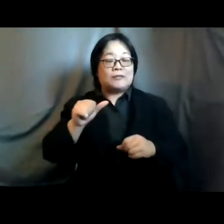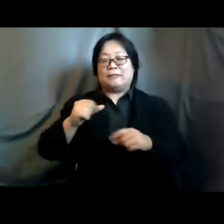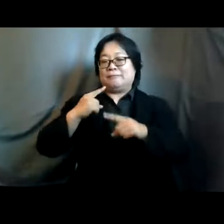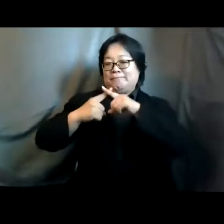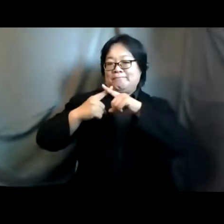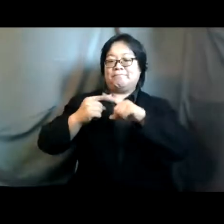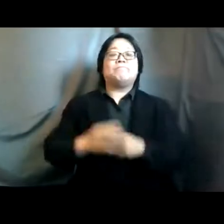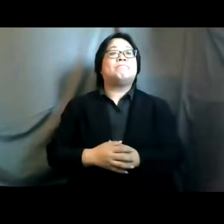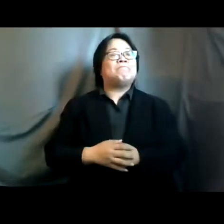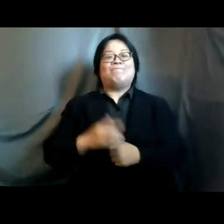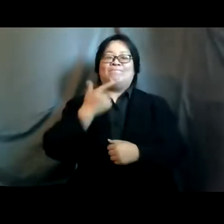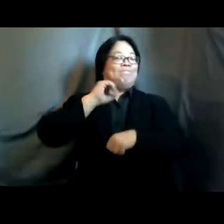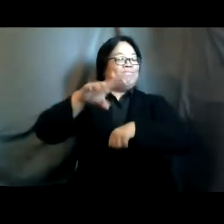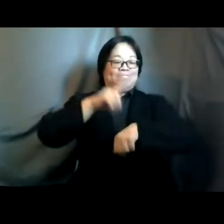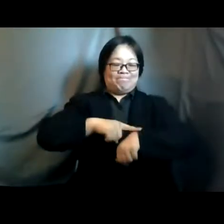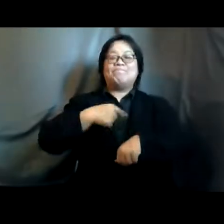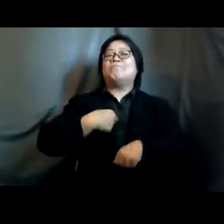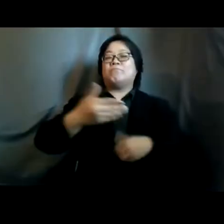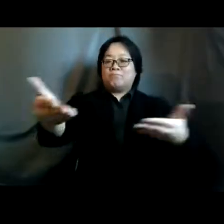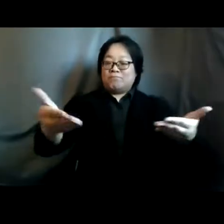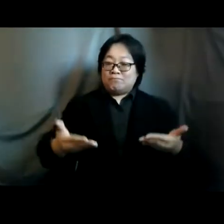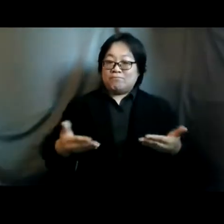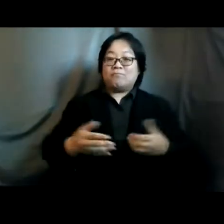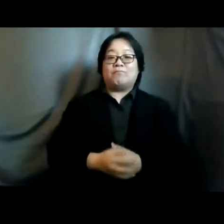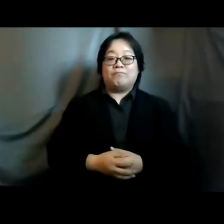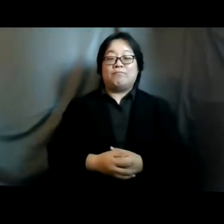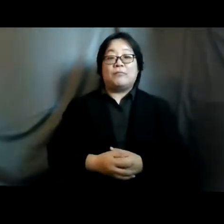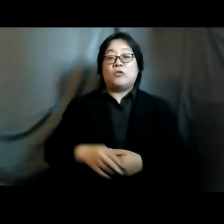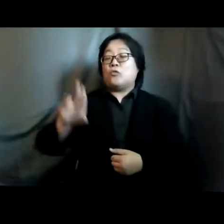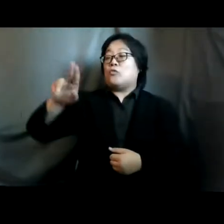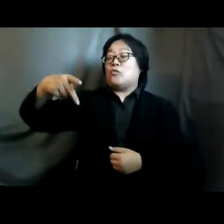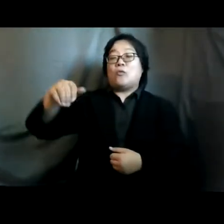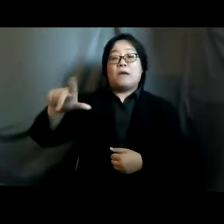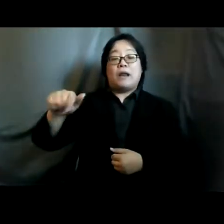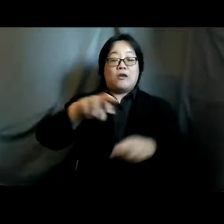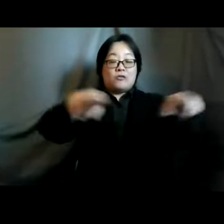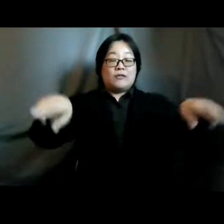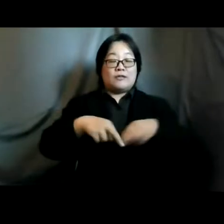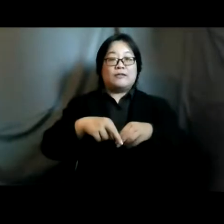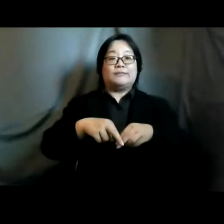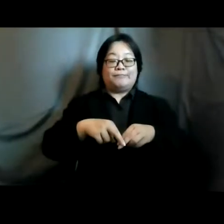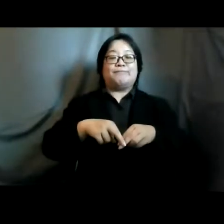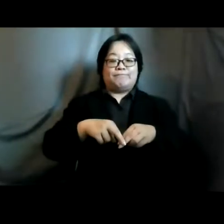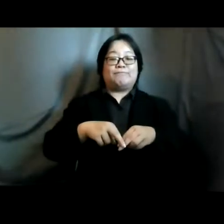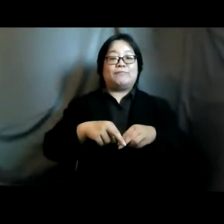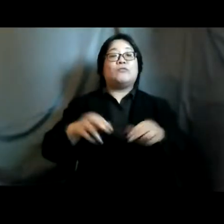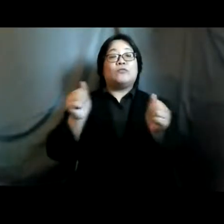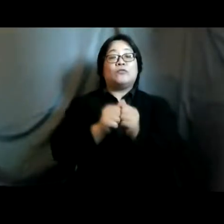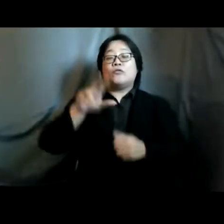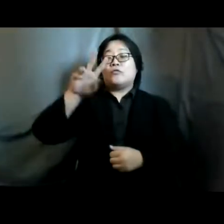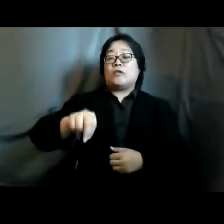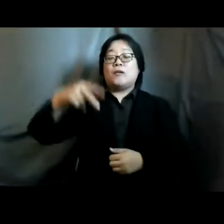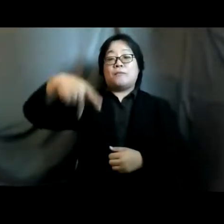ladies and gentlemen i'd now like to call upon first speak upala davi regional gender technical advisor with the united nations population